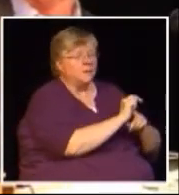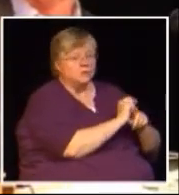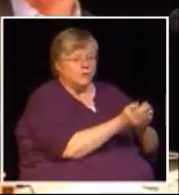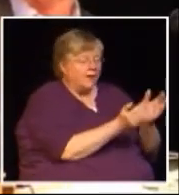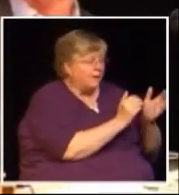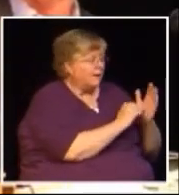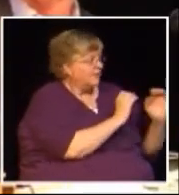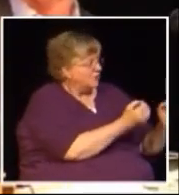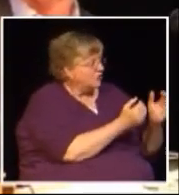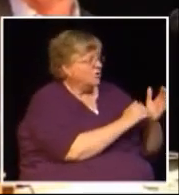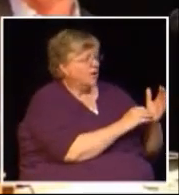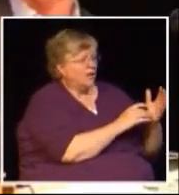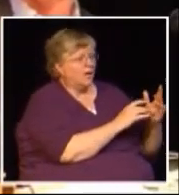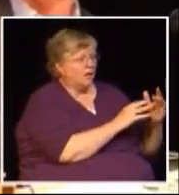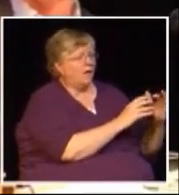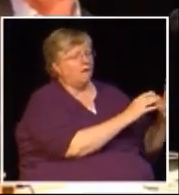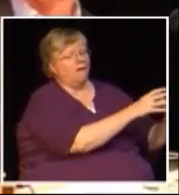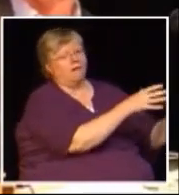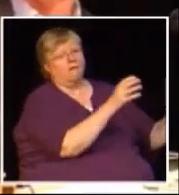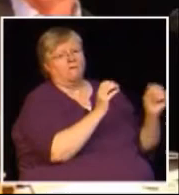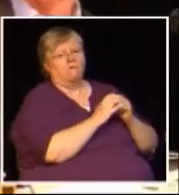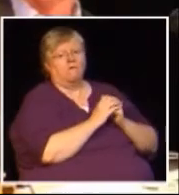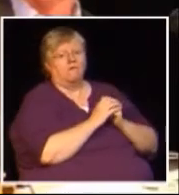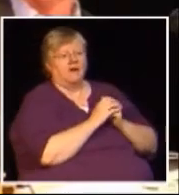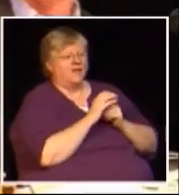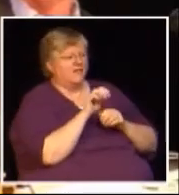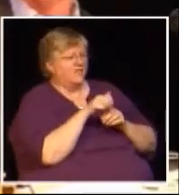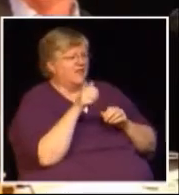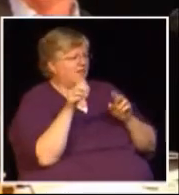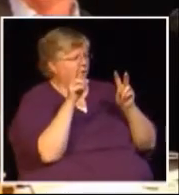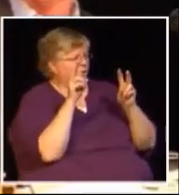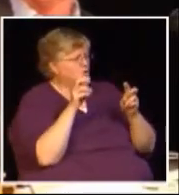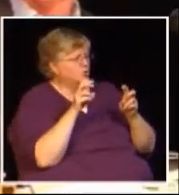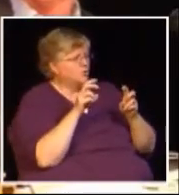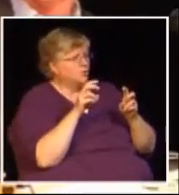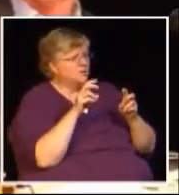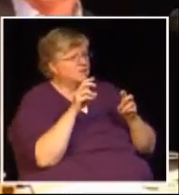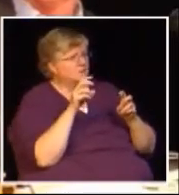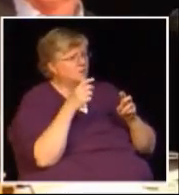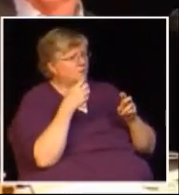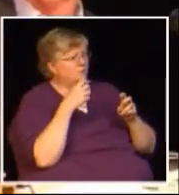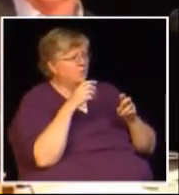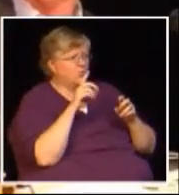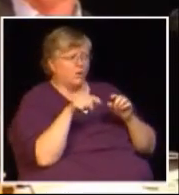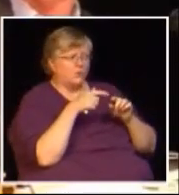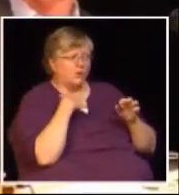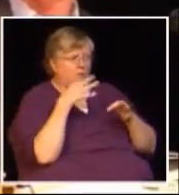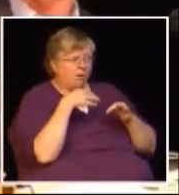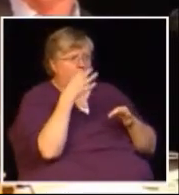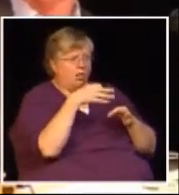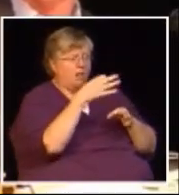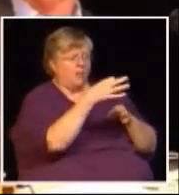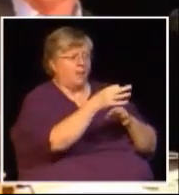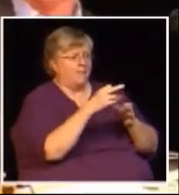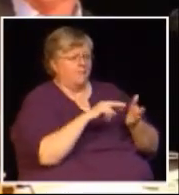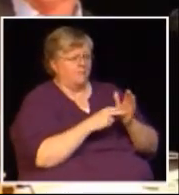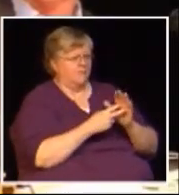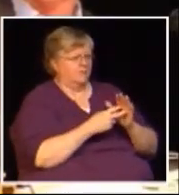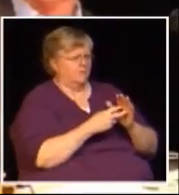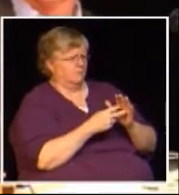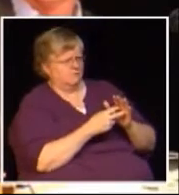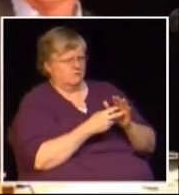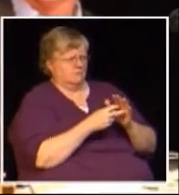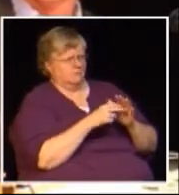that all over again and it's just the other issue is the longer we go on with this debate and nick around with it the more